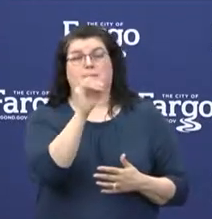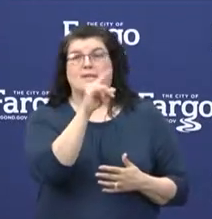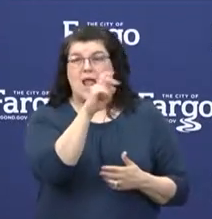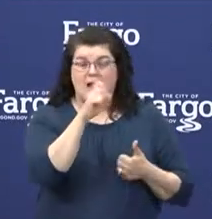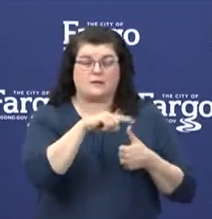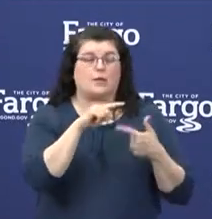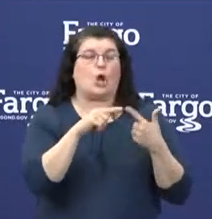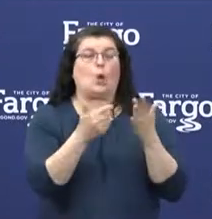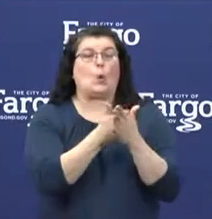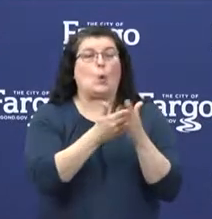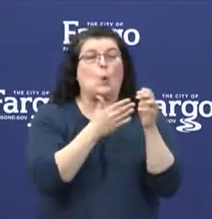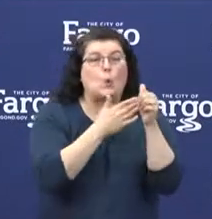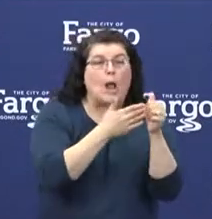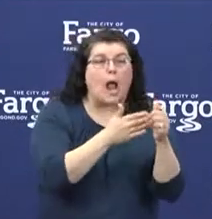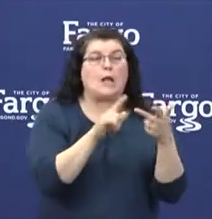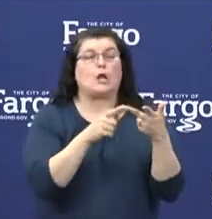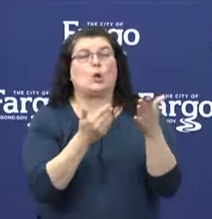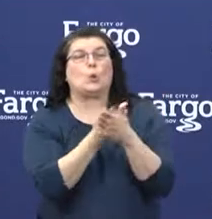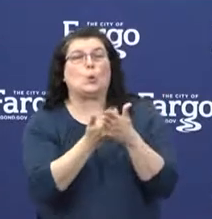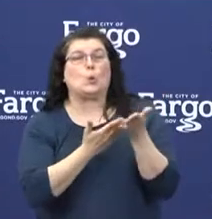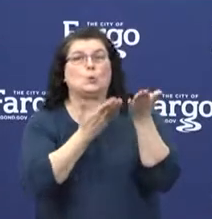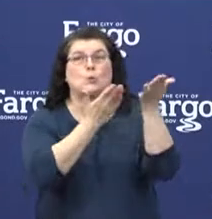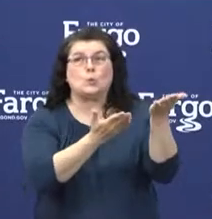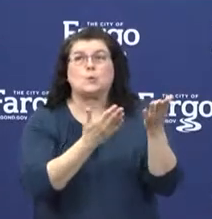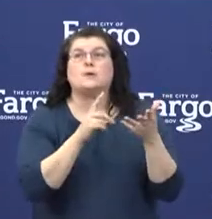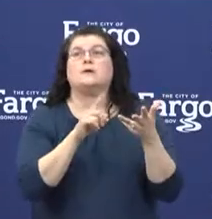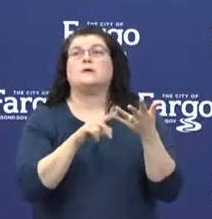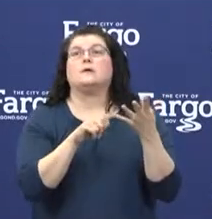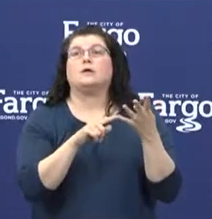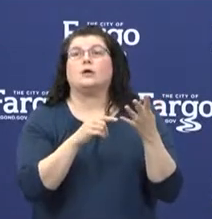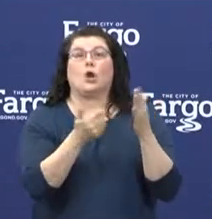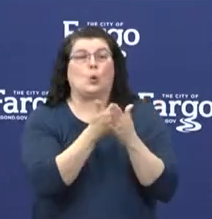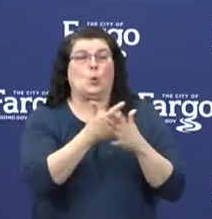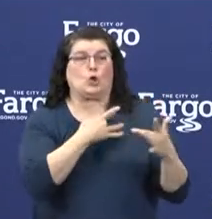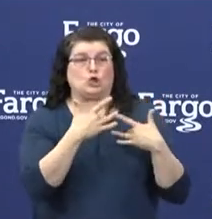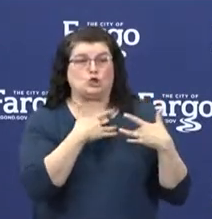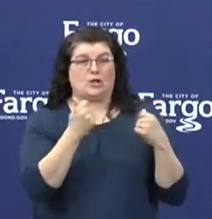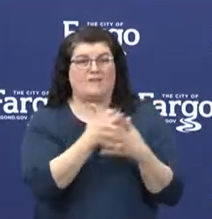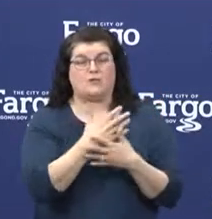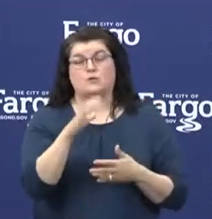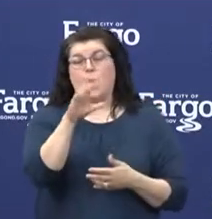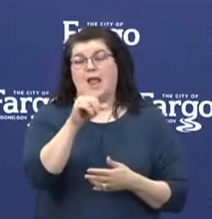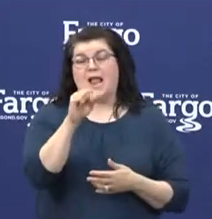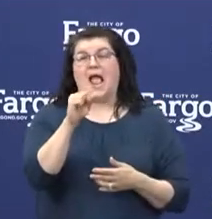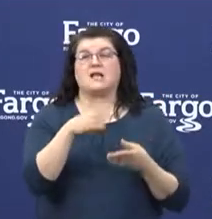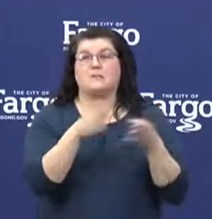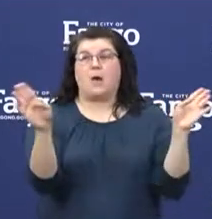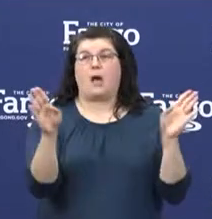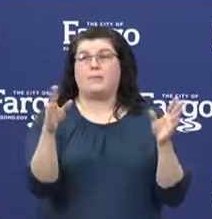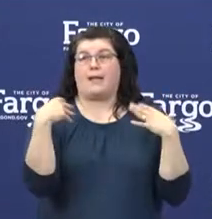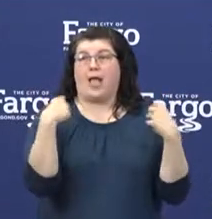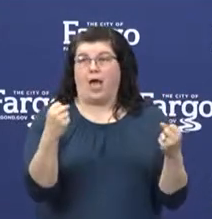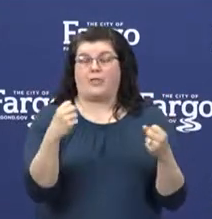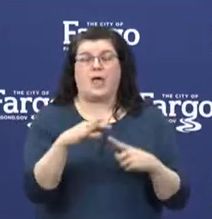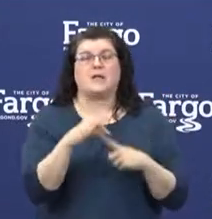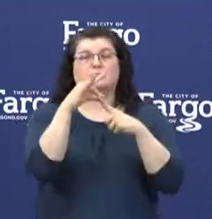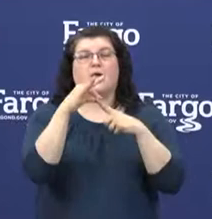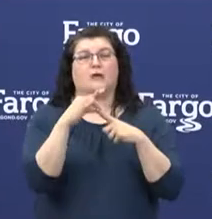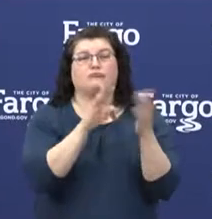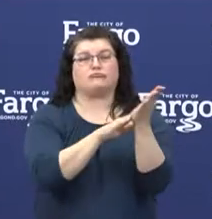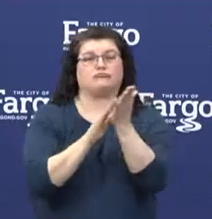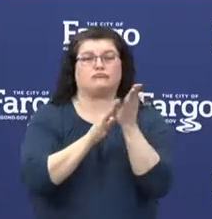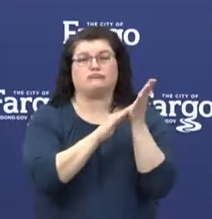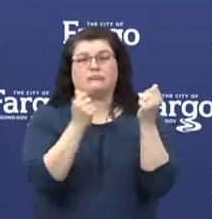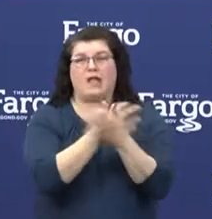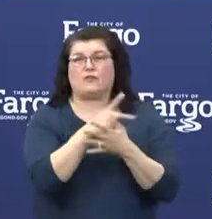newest suggestions, and newest concerns. So to CAST Public Health, a special shout-out for all the work